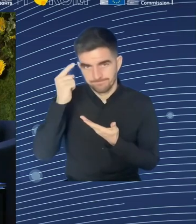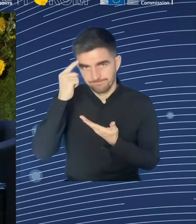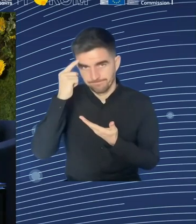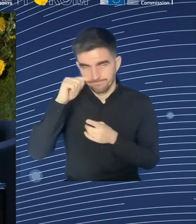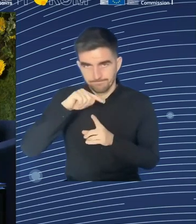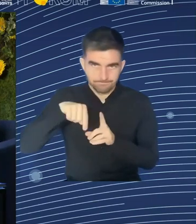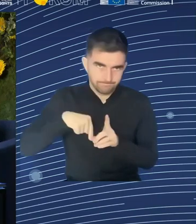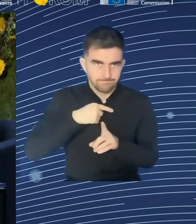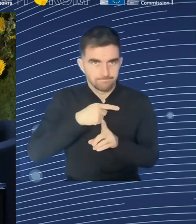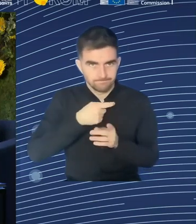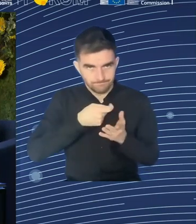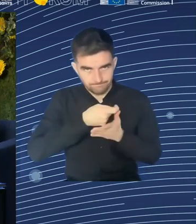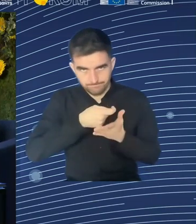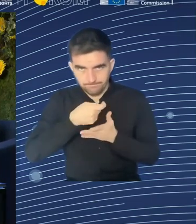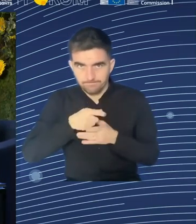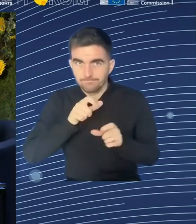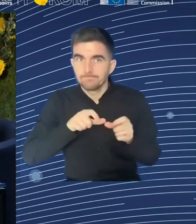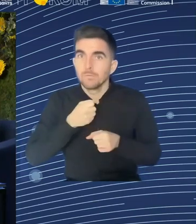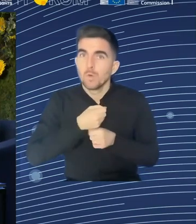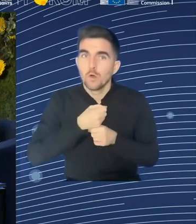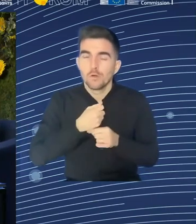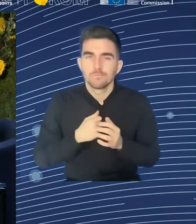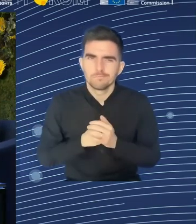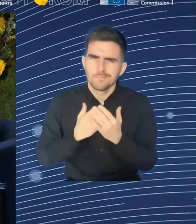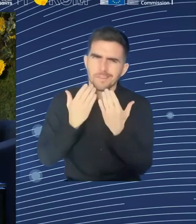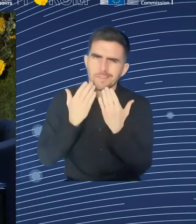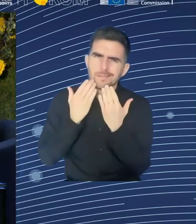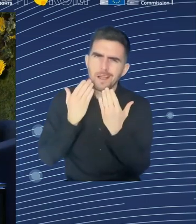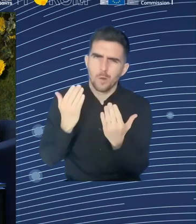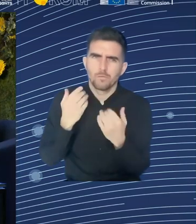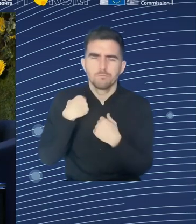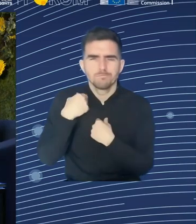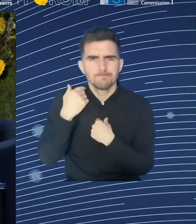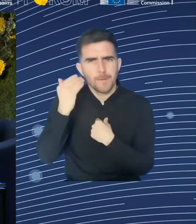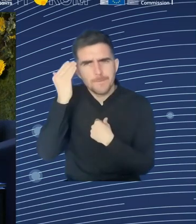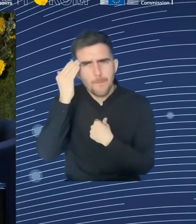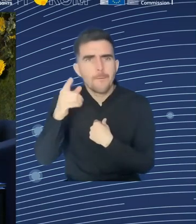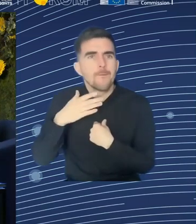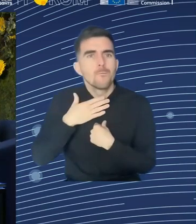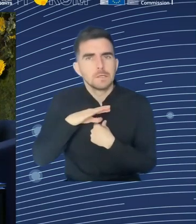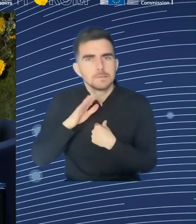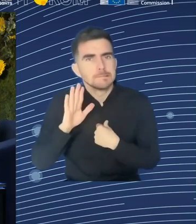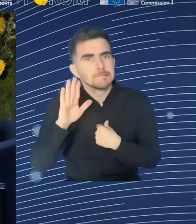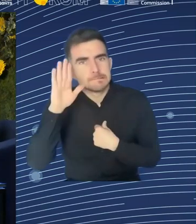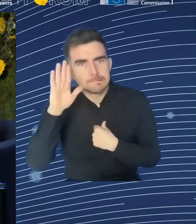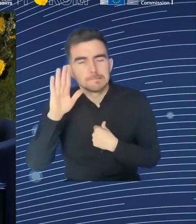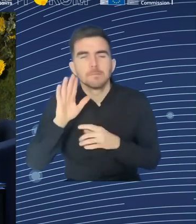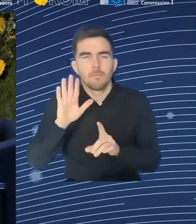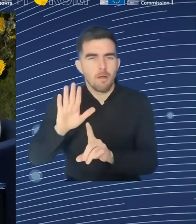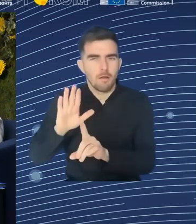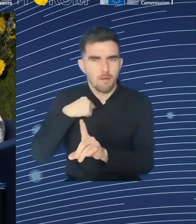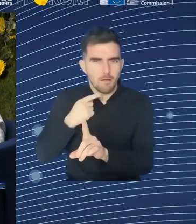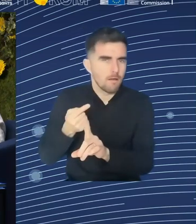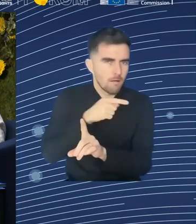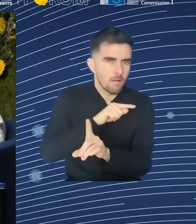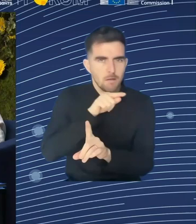for them to overcome those labor and skill shortages in the future? What kind of policy measures would they need to be able to